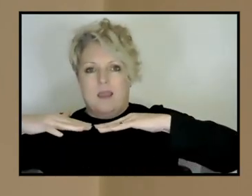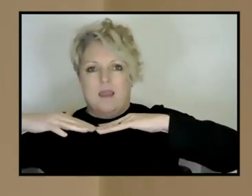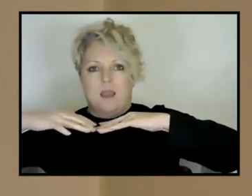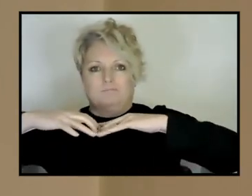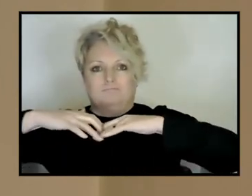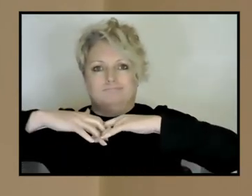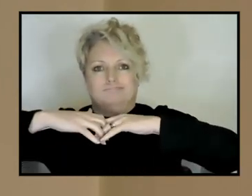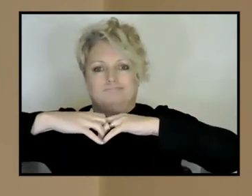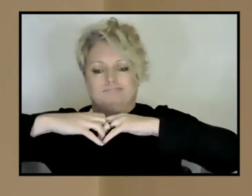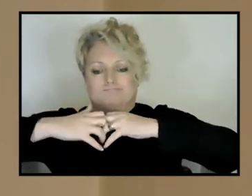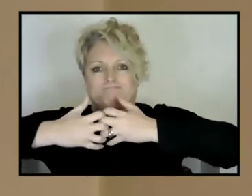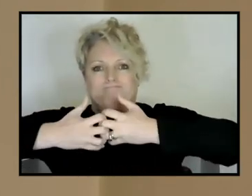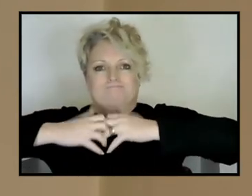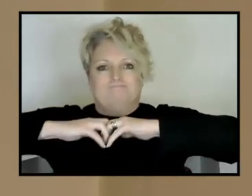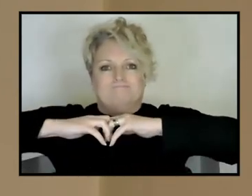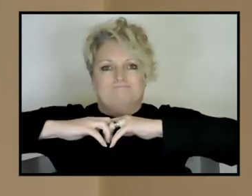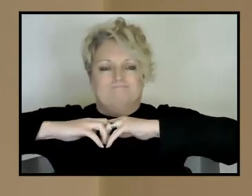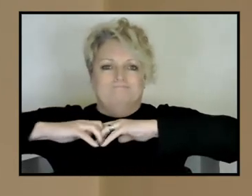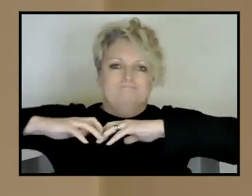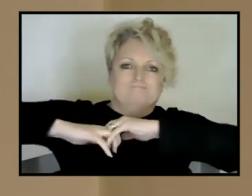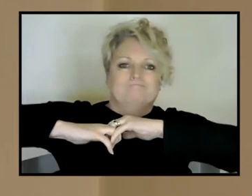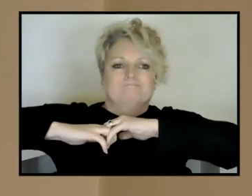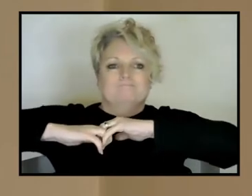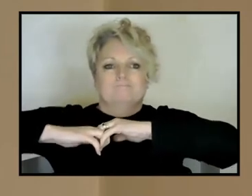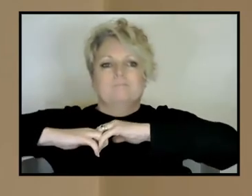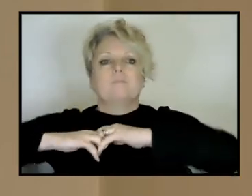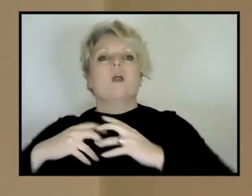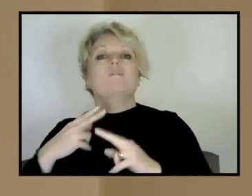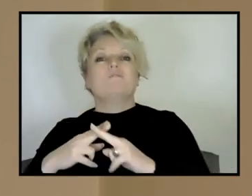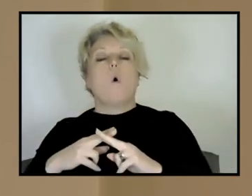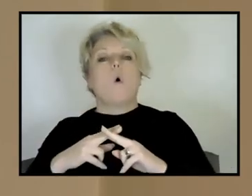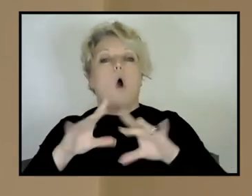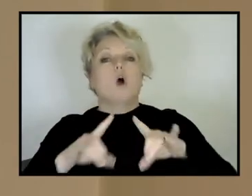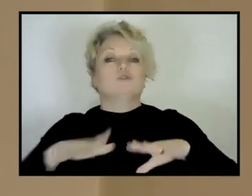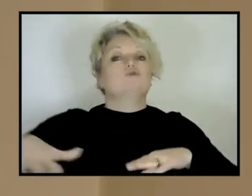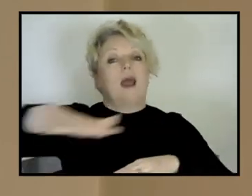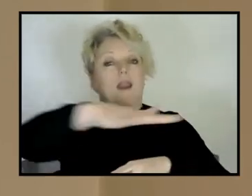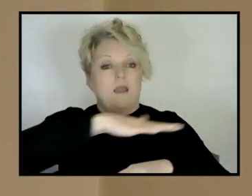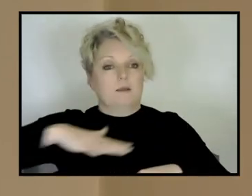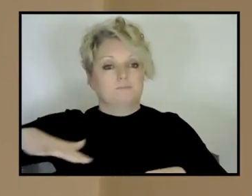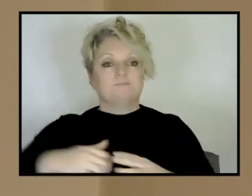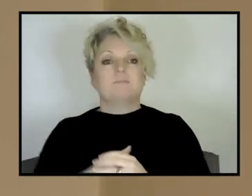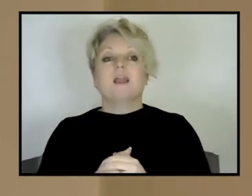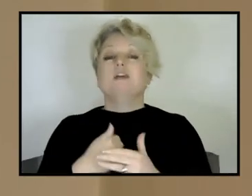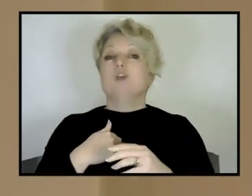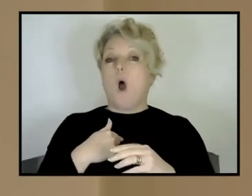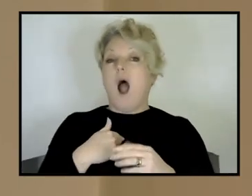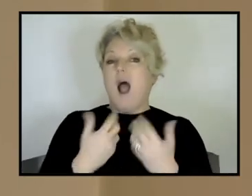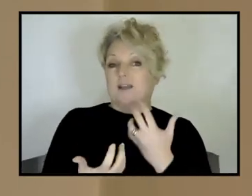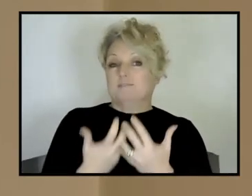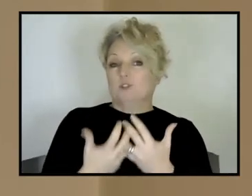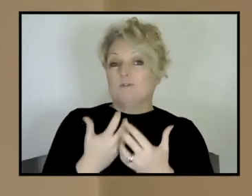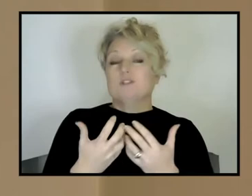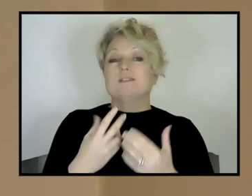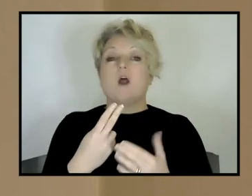and protozoic Precambrian part of, um, our continent. So very young, mature. I, I learnt my geology in South Australia and it was all that